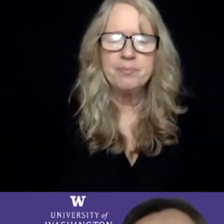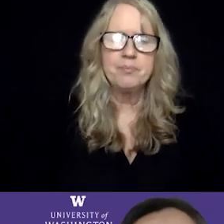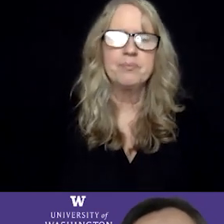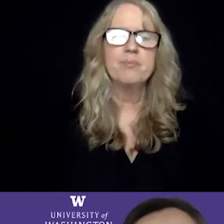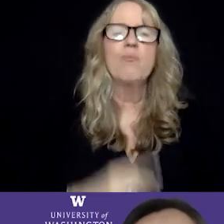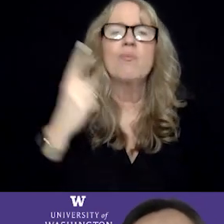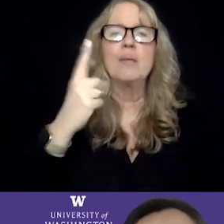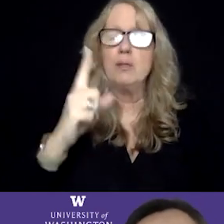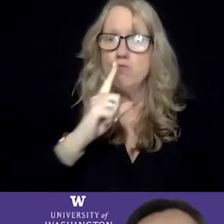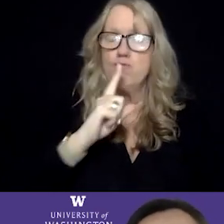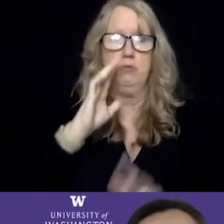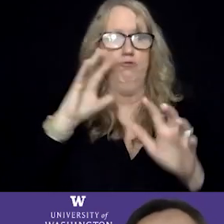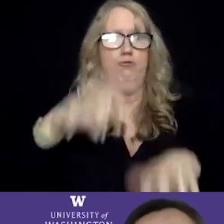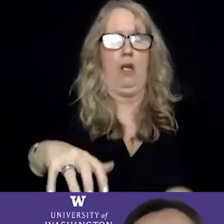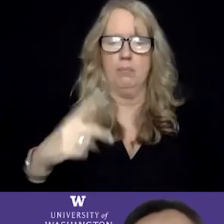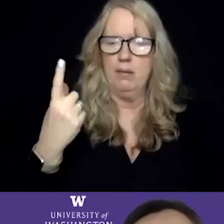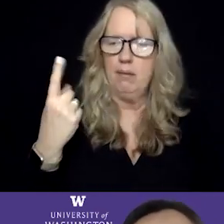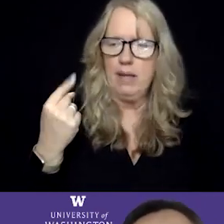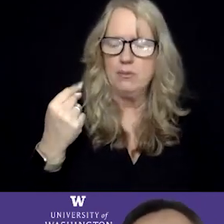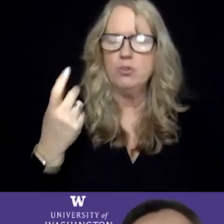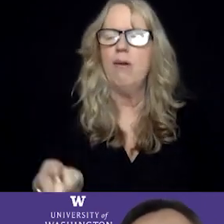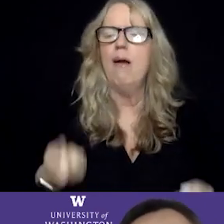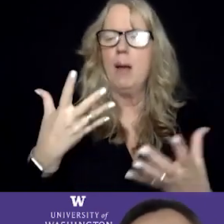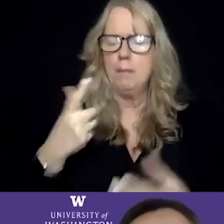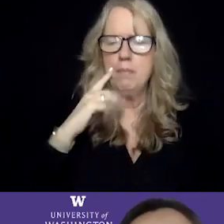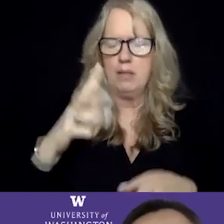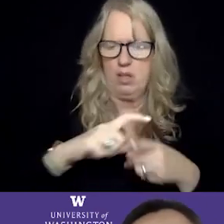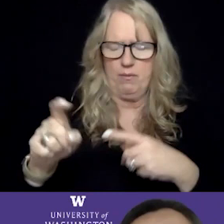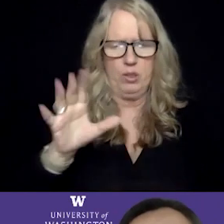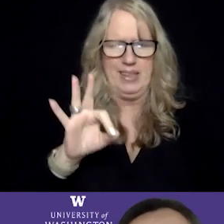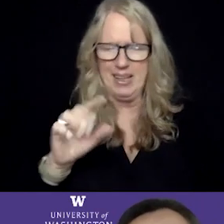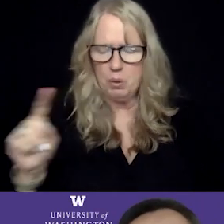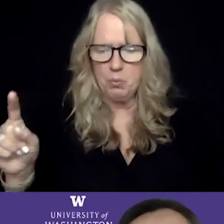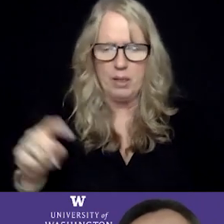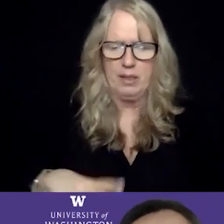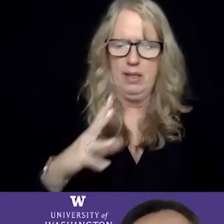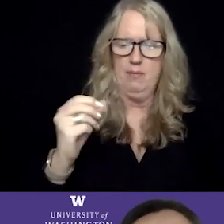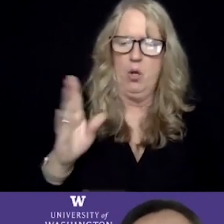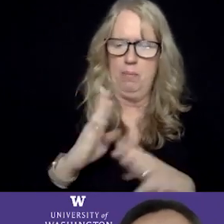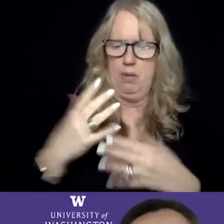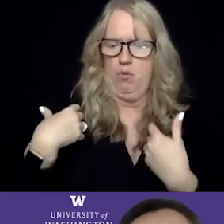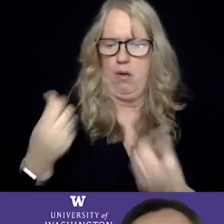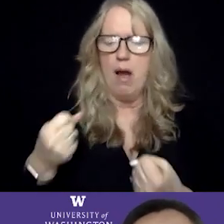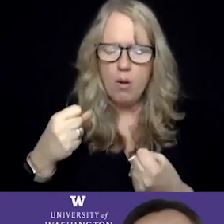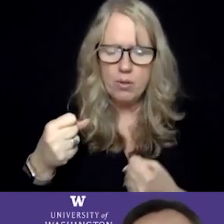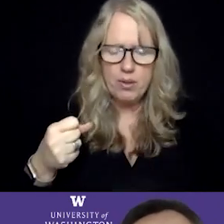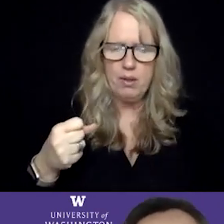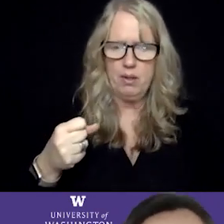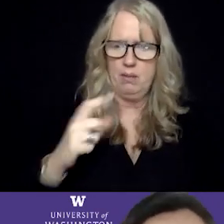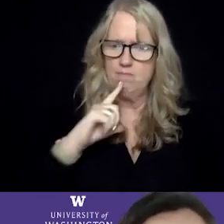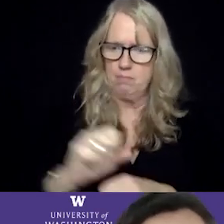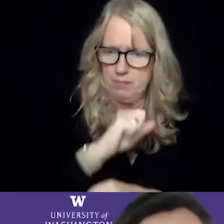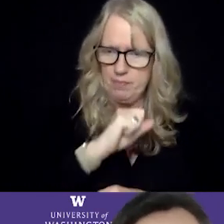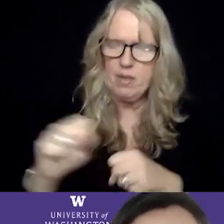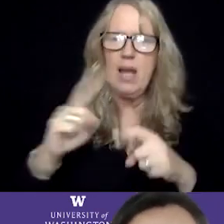shocked me in my work last year was the amount of calls that were coming into 911 for people with behavioral health needs where they actually were having